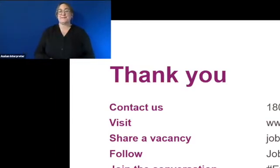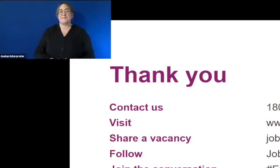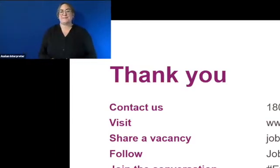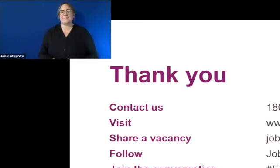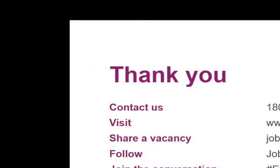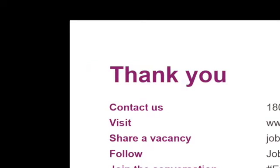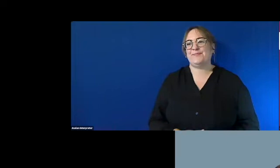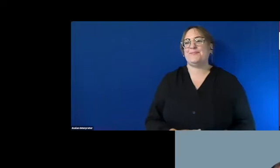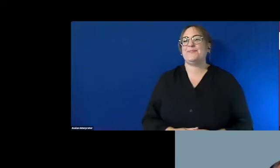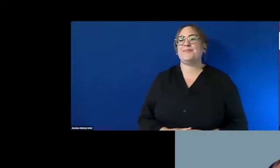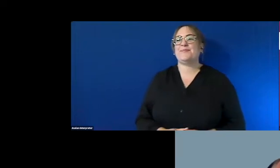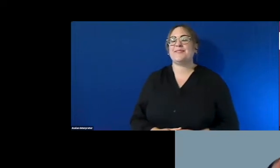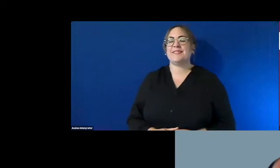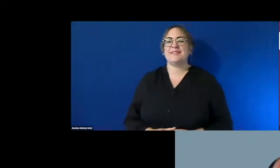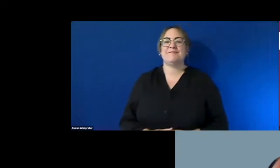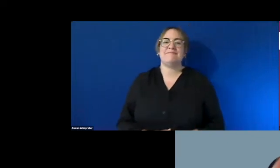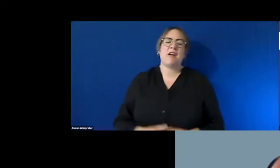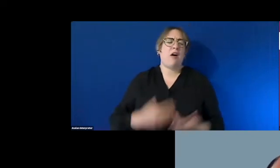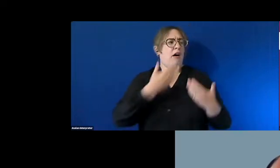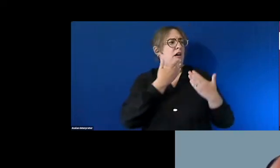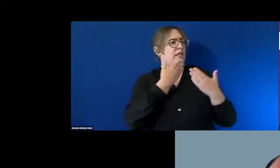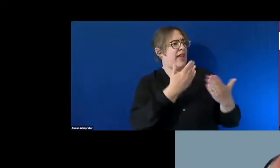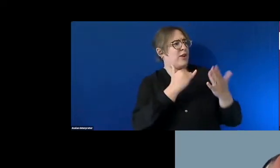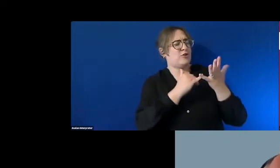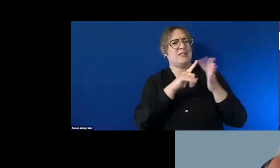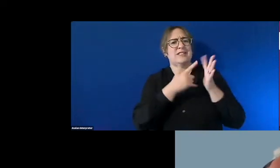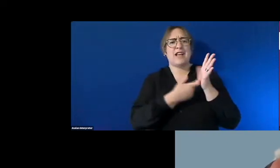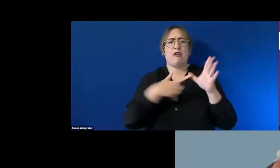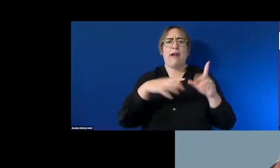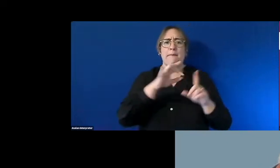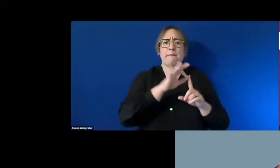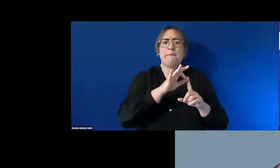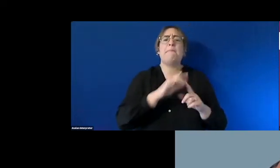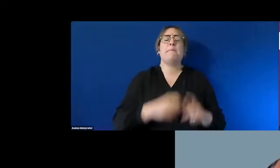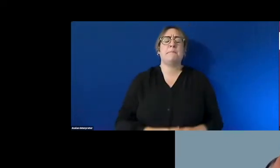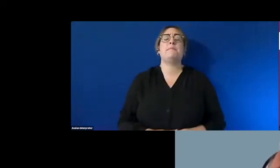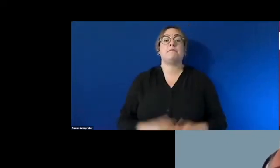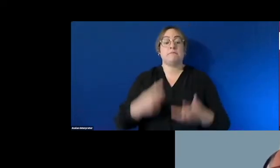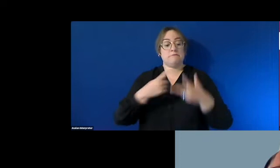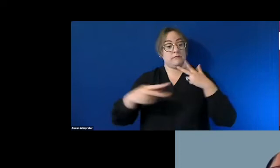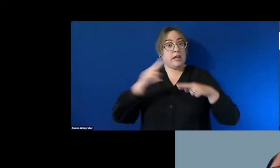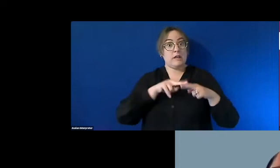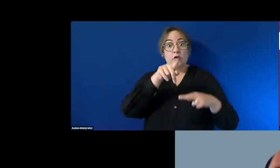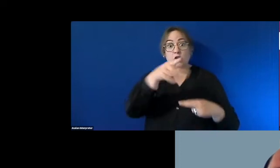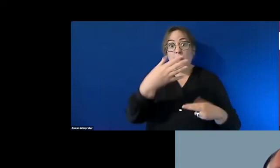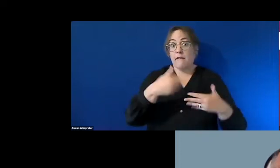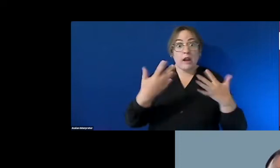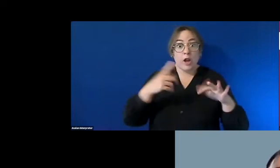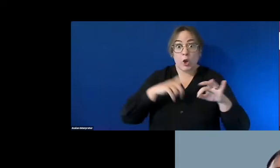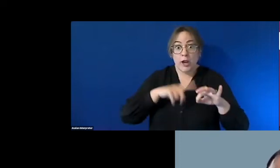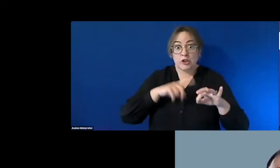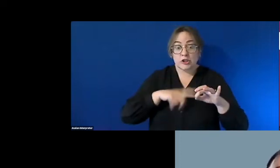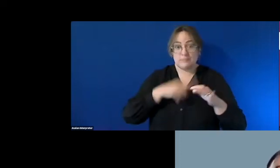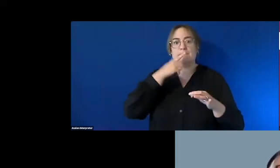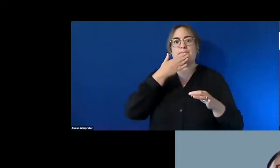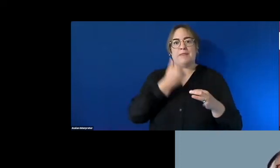and thank you so much um sarah um yes look indeed if you have questions for sarah uh please save those